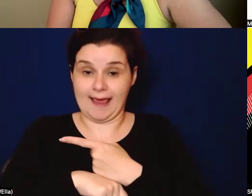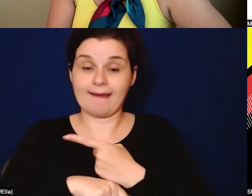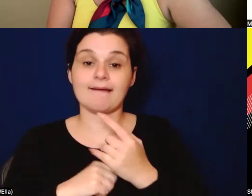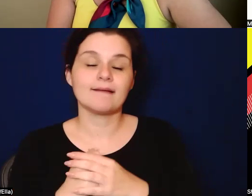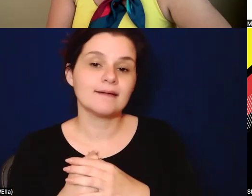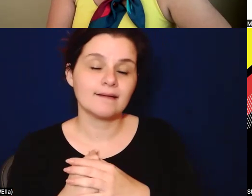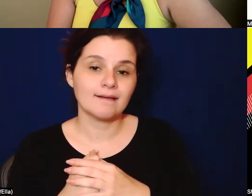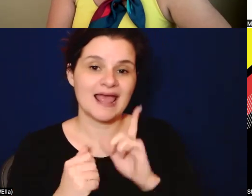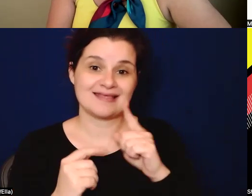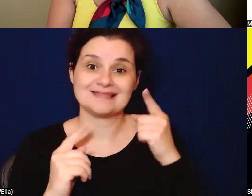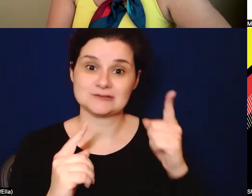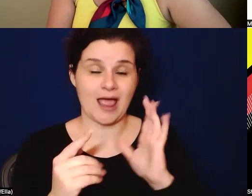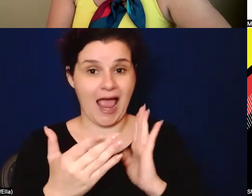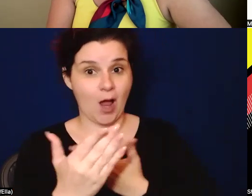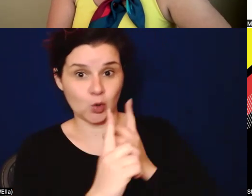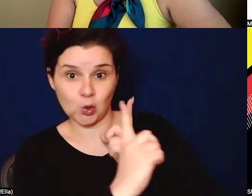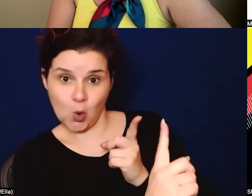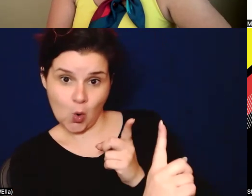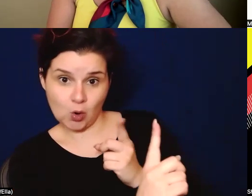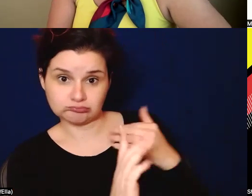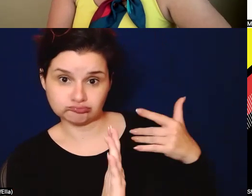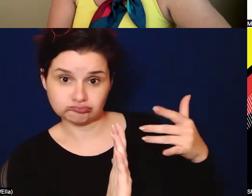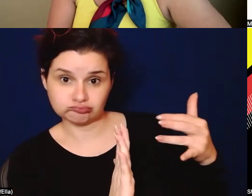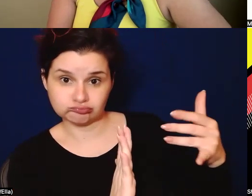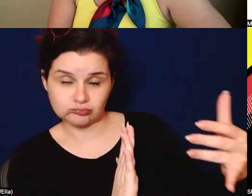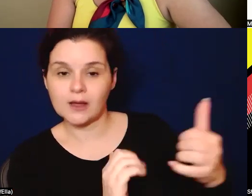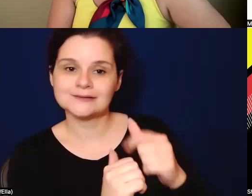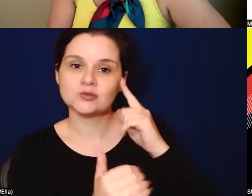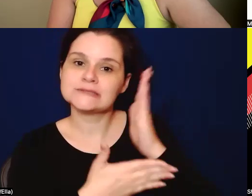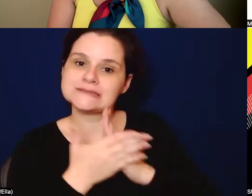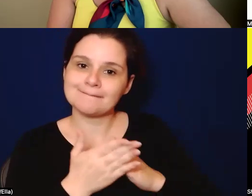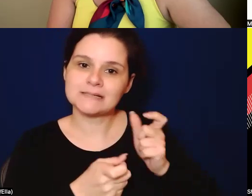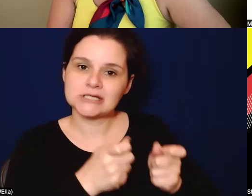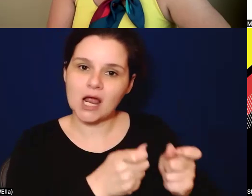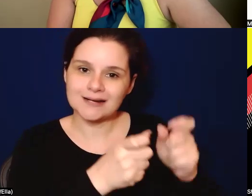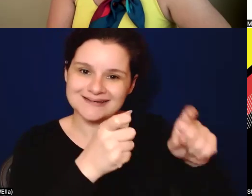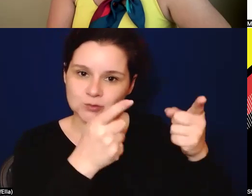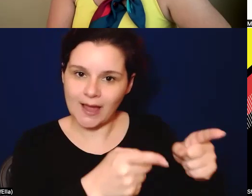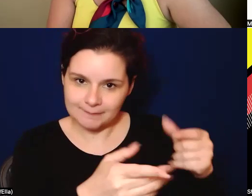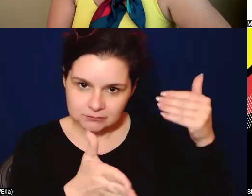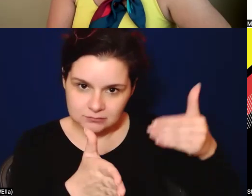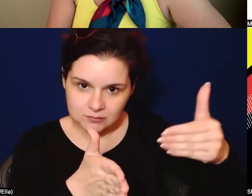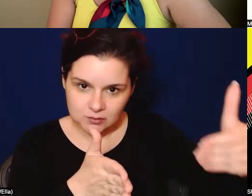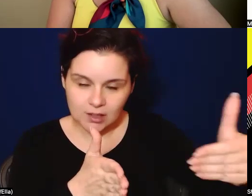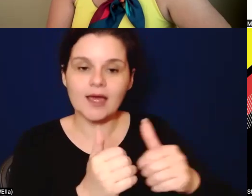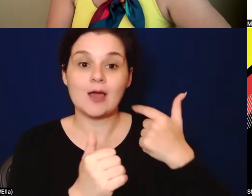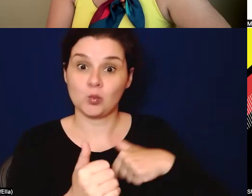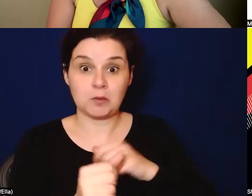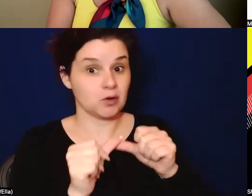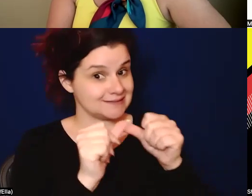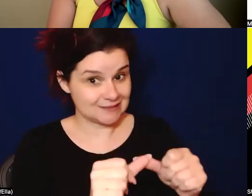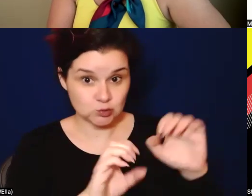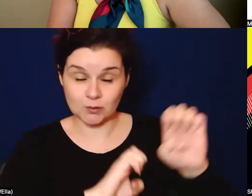this is where we're intending to go. And so, you know, here's some adjustments that we need to make and we're going to continue to